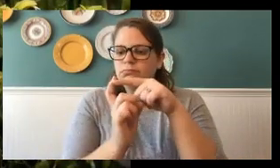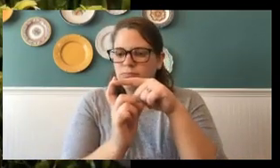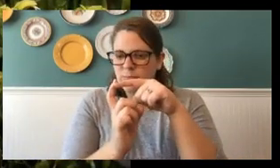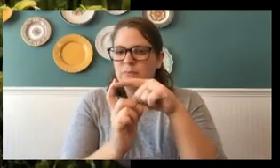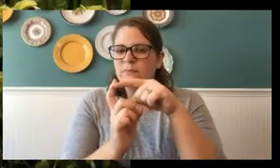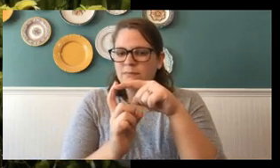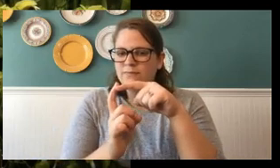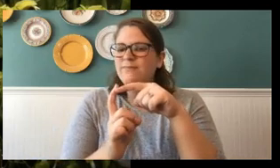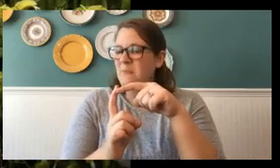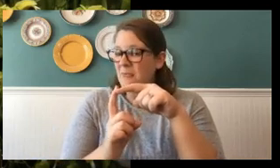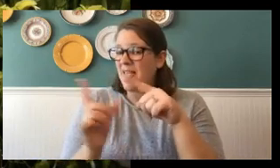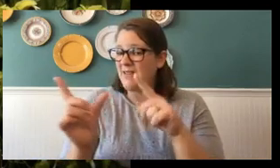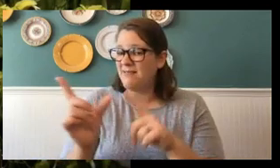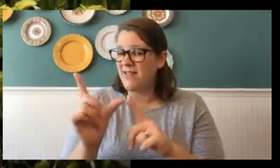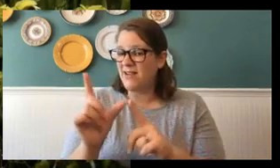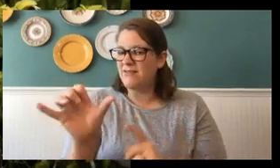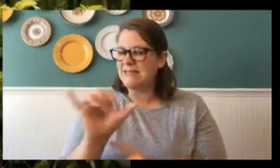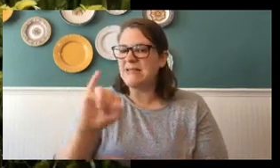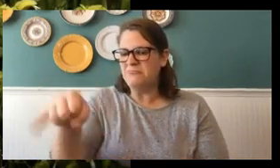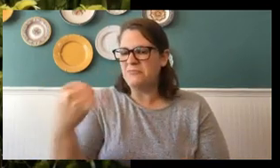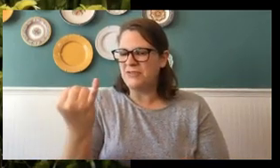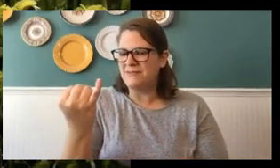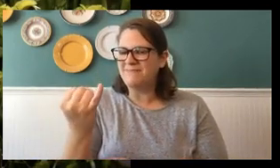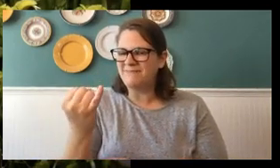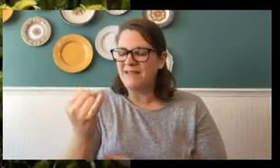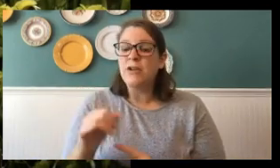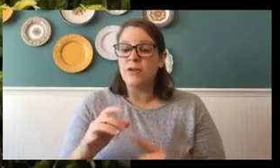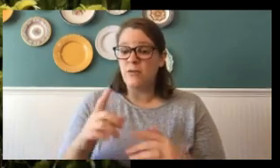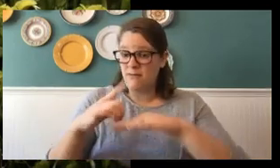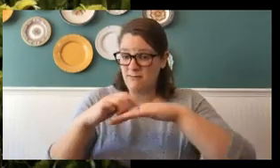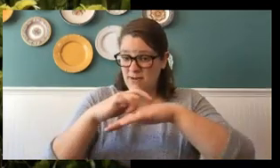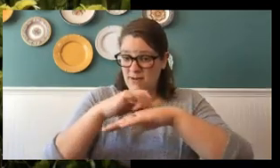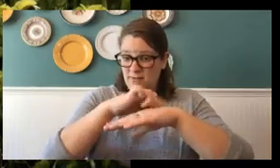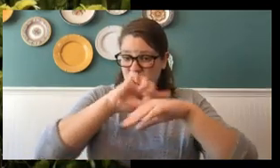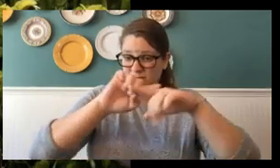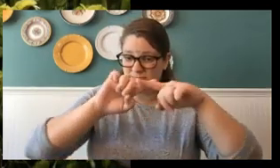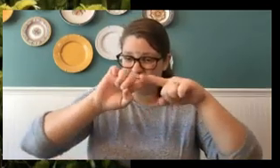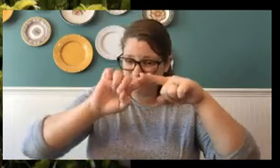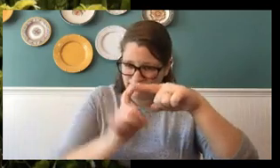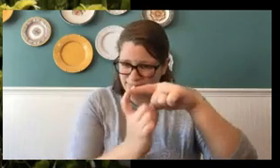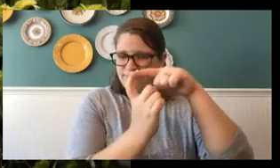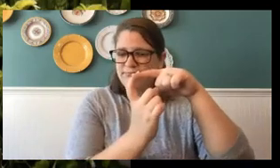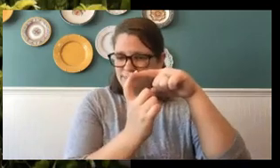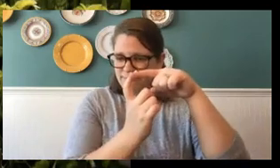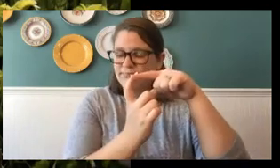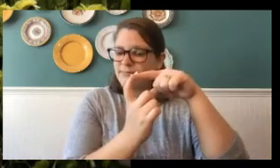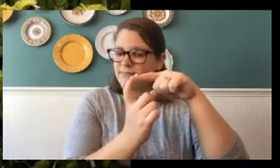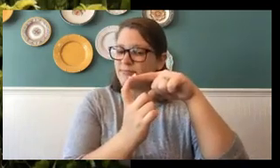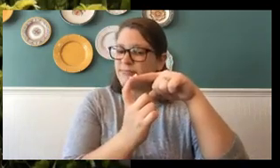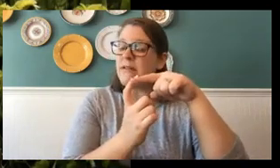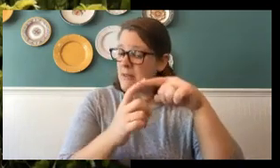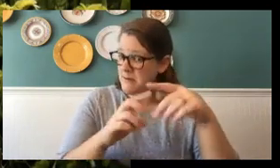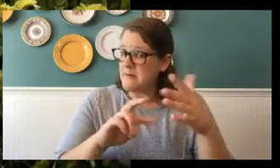alphabet is called the J position. And when that caterpillar goes in the J position, it is the very